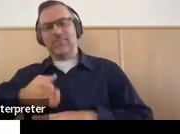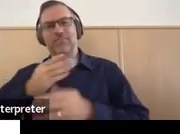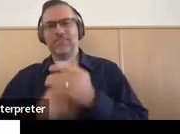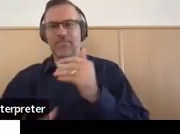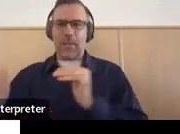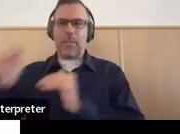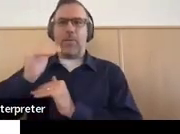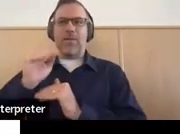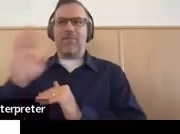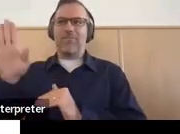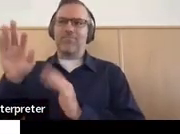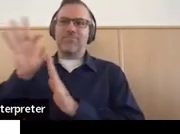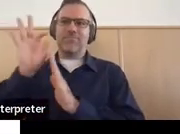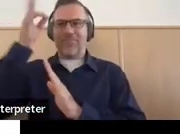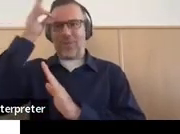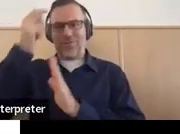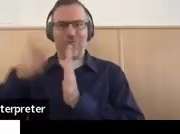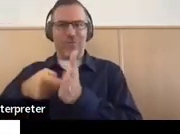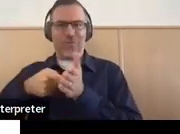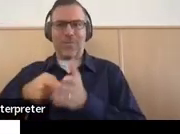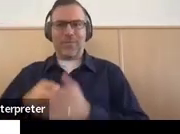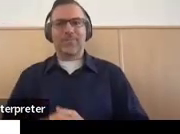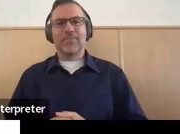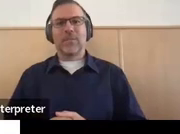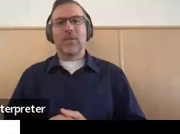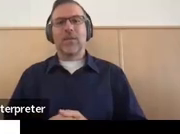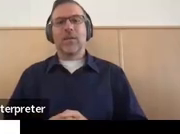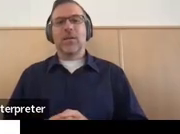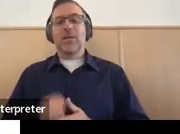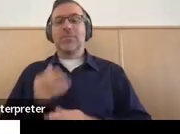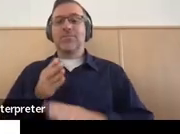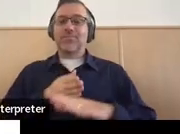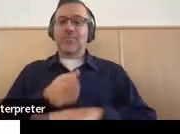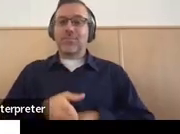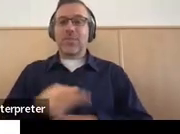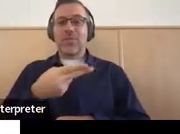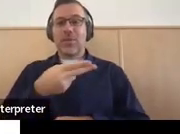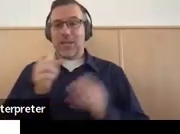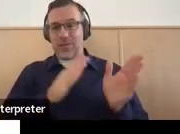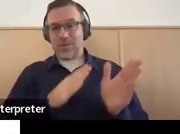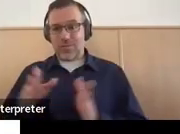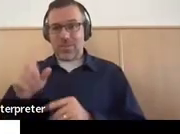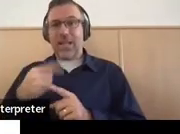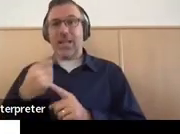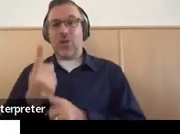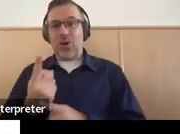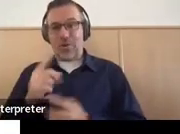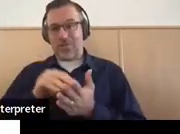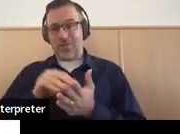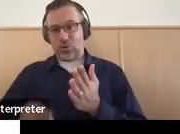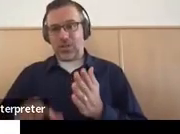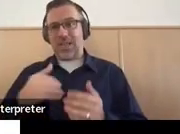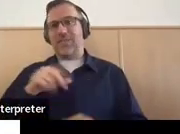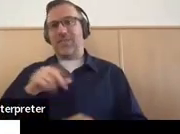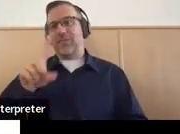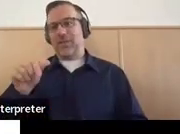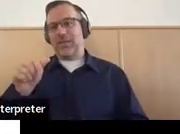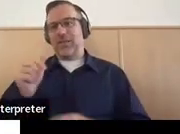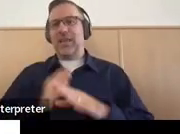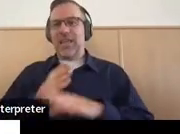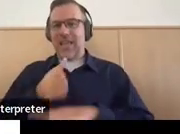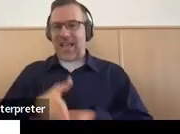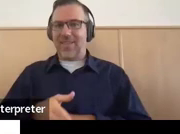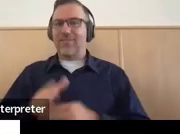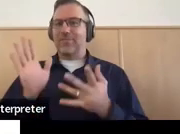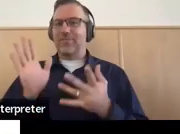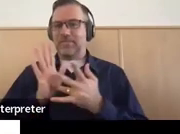So post-secondary plans are only for children with a disability beginning during their 9th grade year. However, we